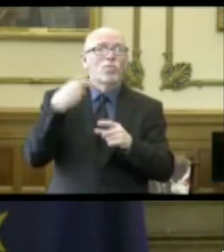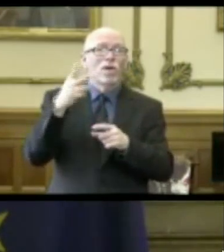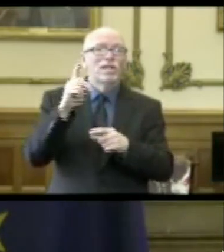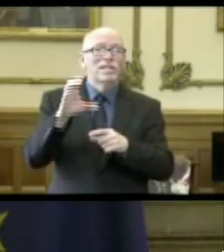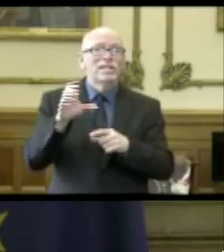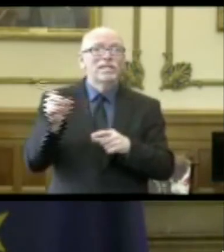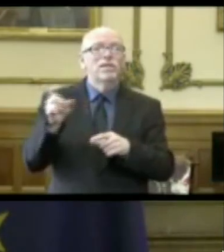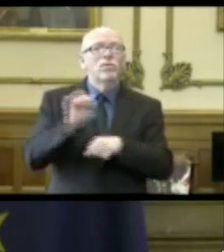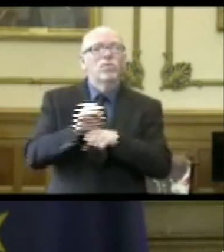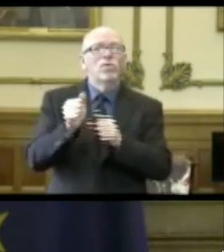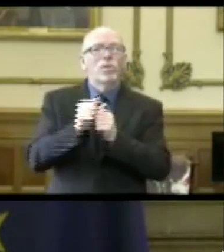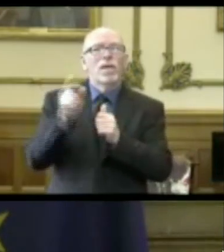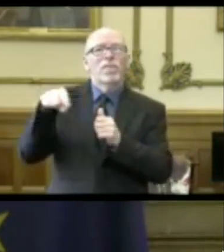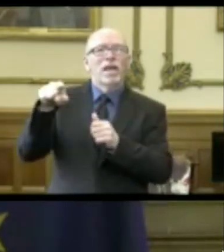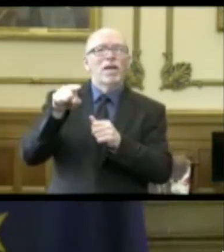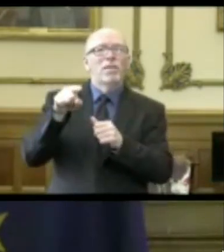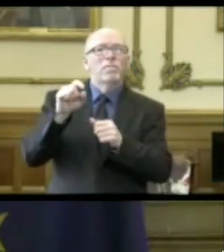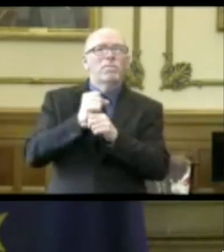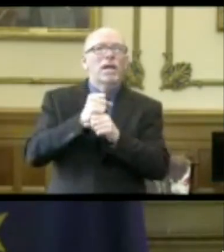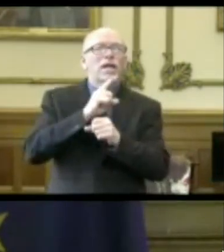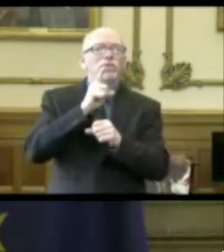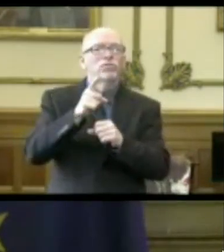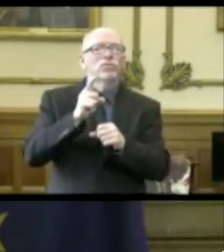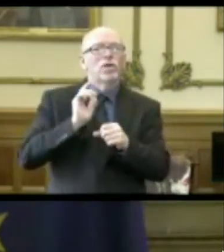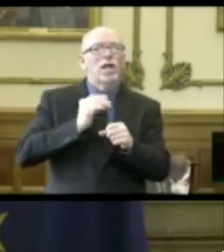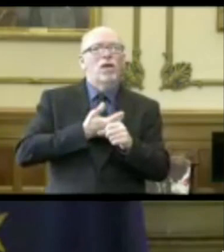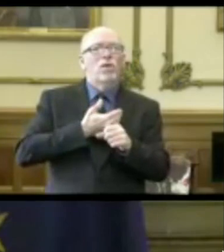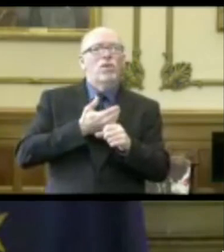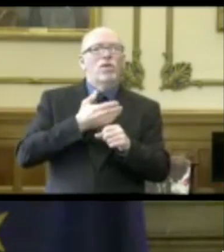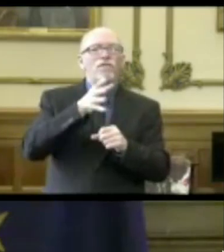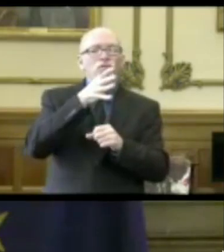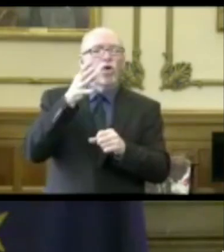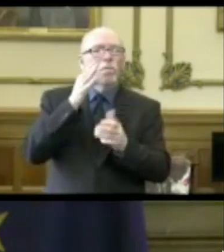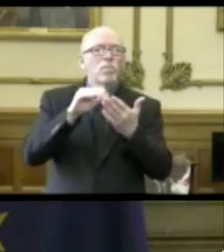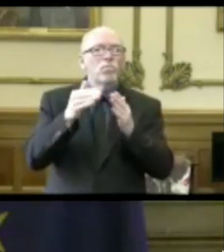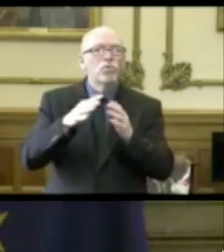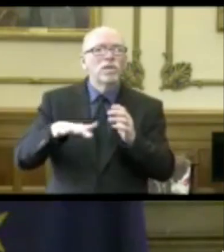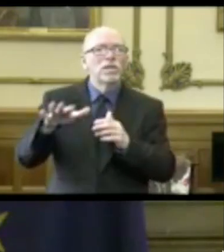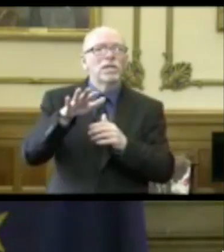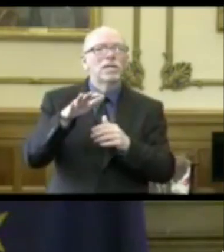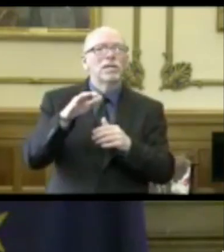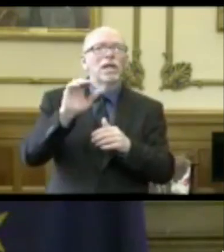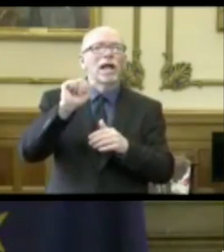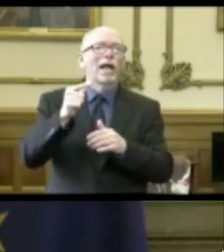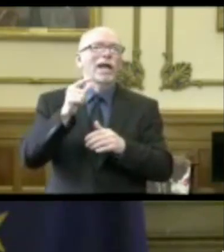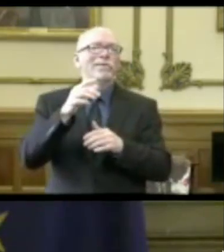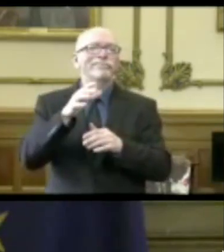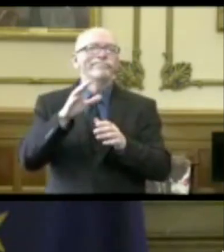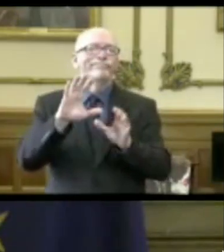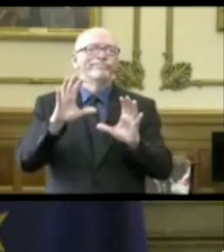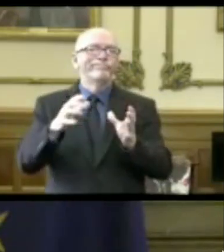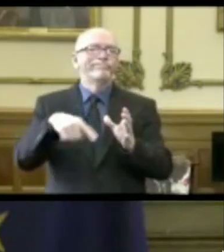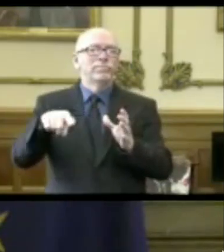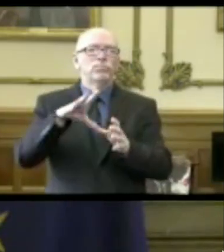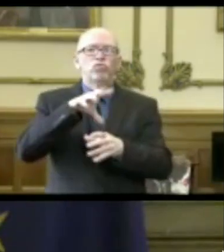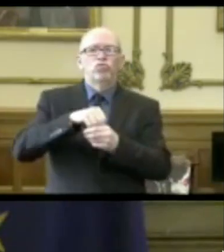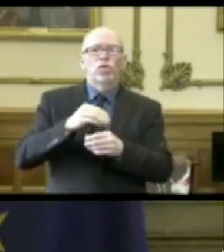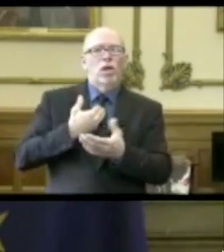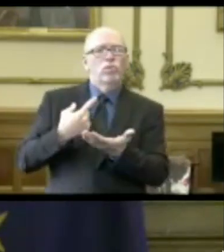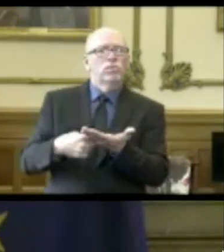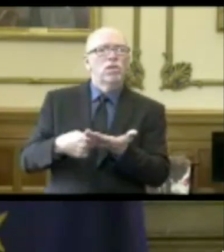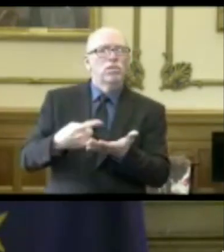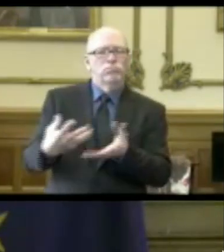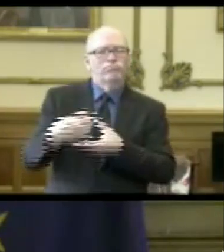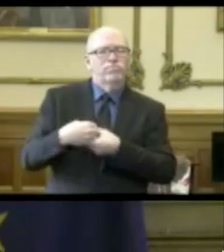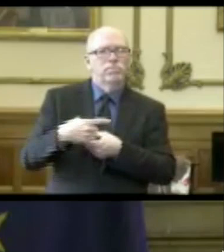.C., working with them to make sure that our farming community or agricultural community is included in these discussions in